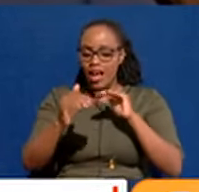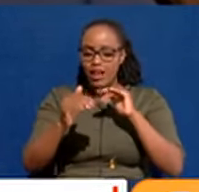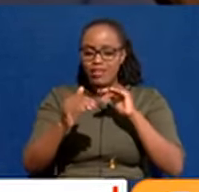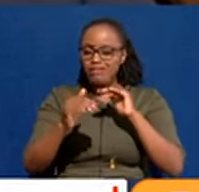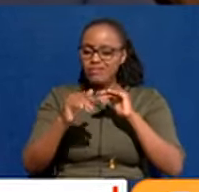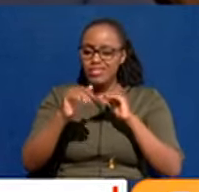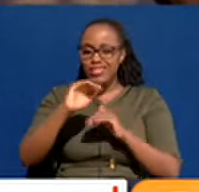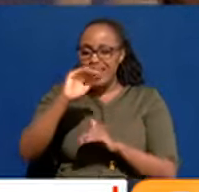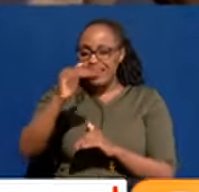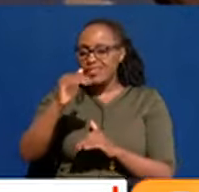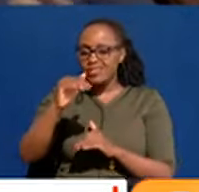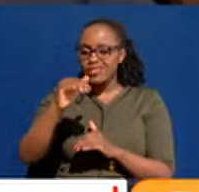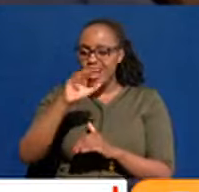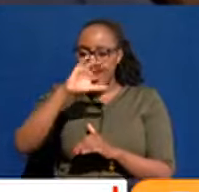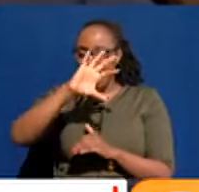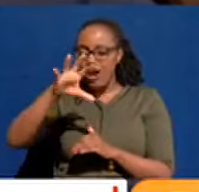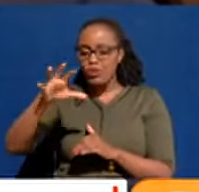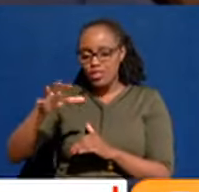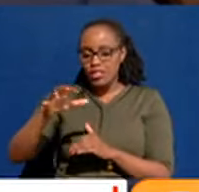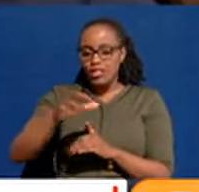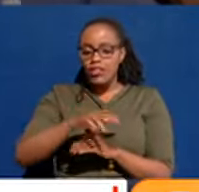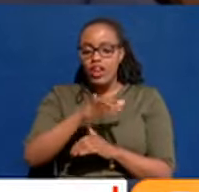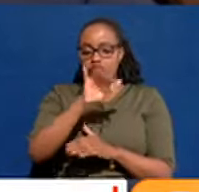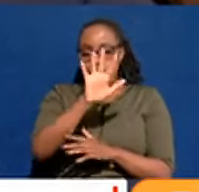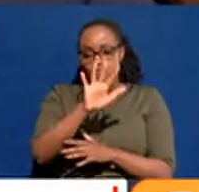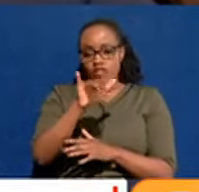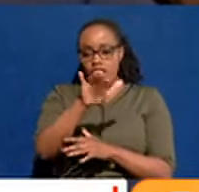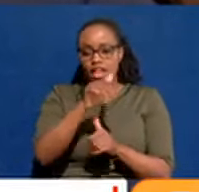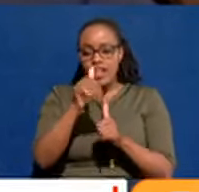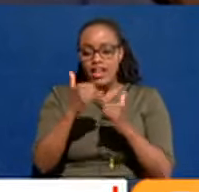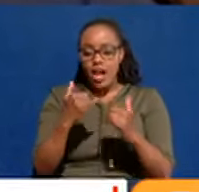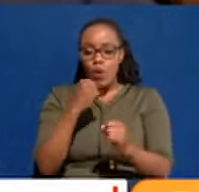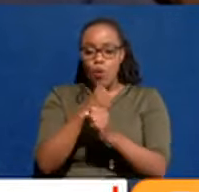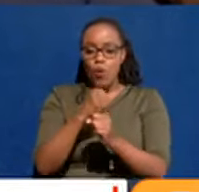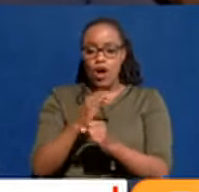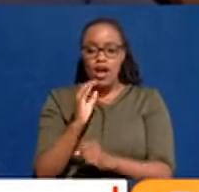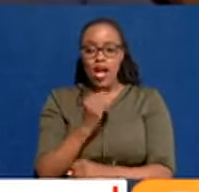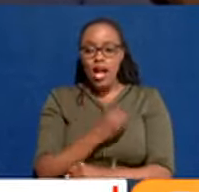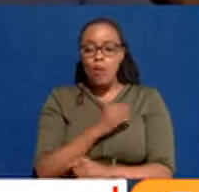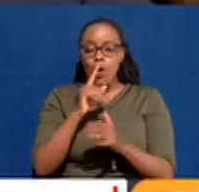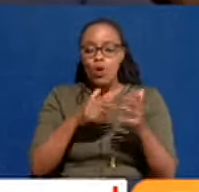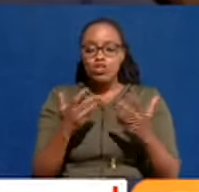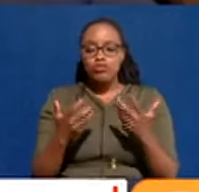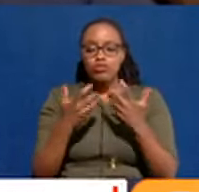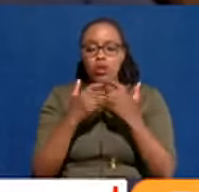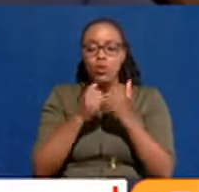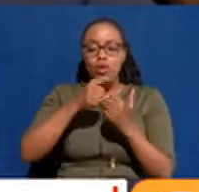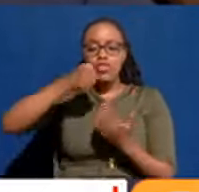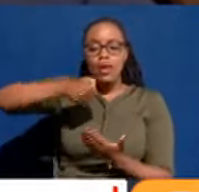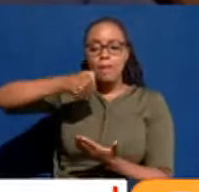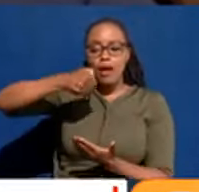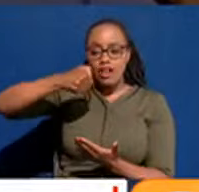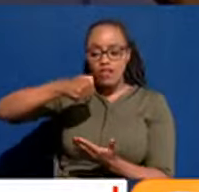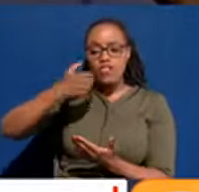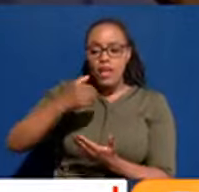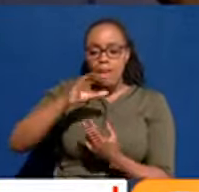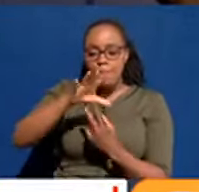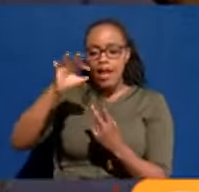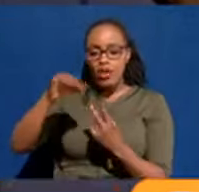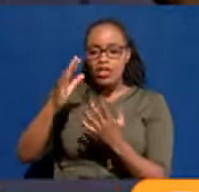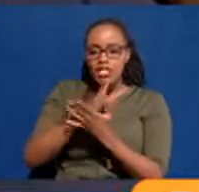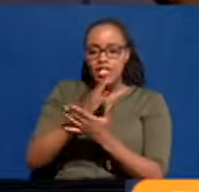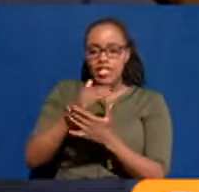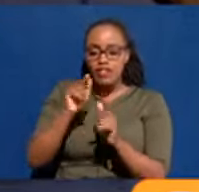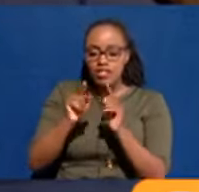boroughs. And a lot of that preliminary work has gone on. And now it's for us to, once we've aligned our budgets to the borough setup, is to